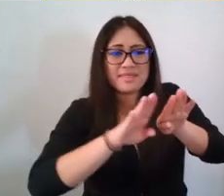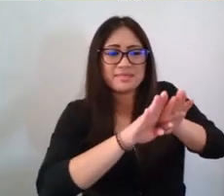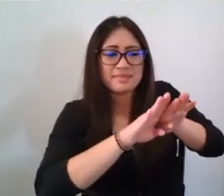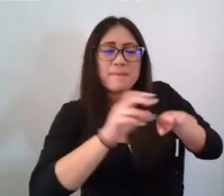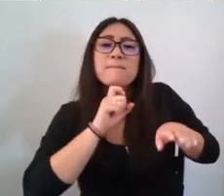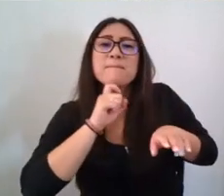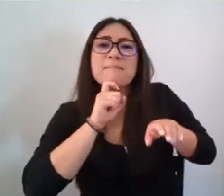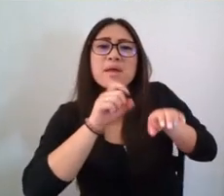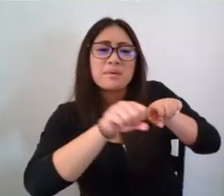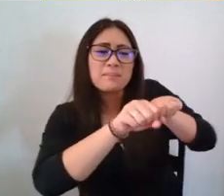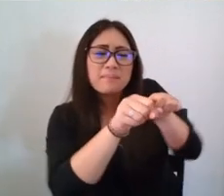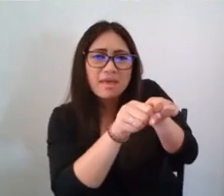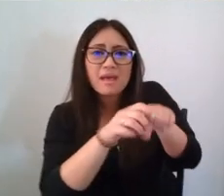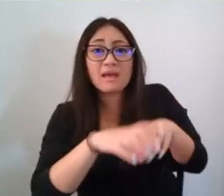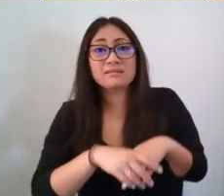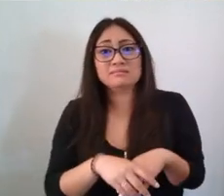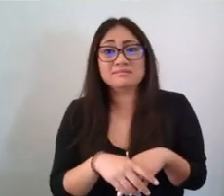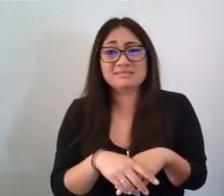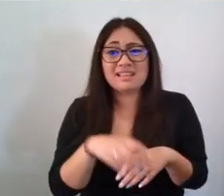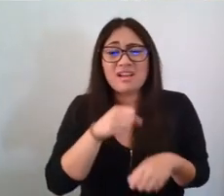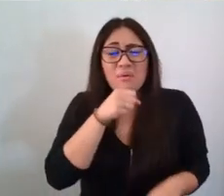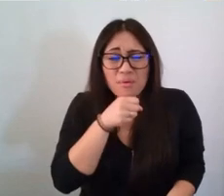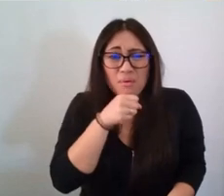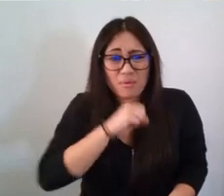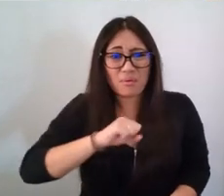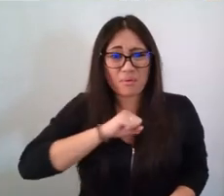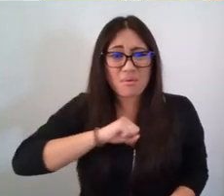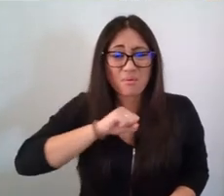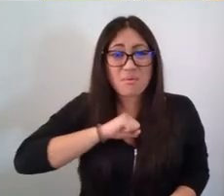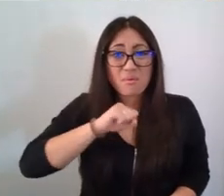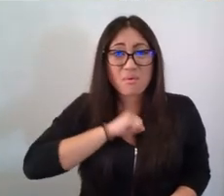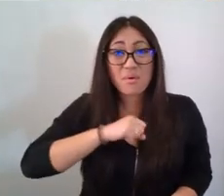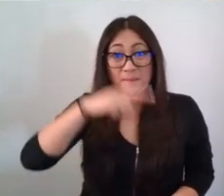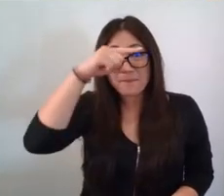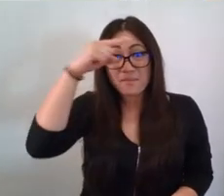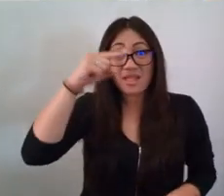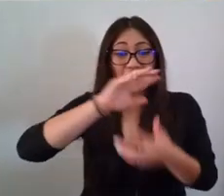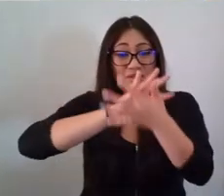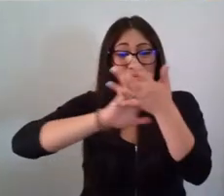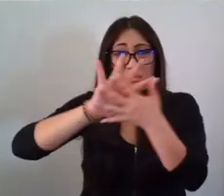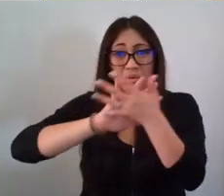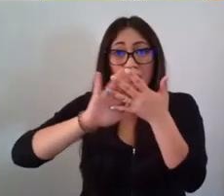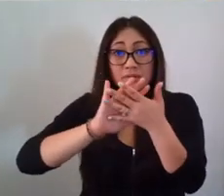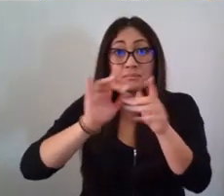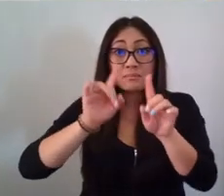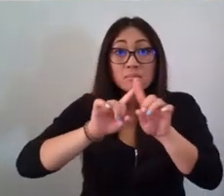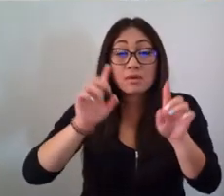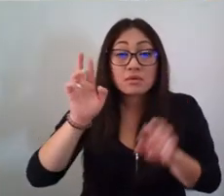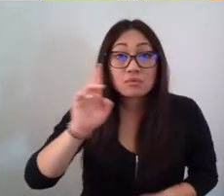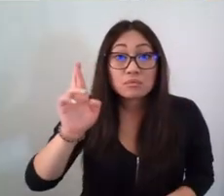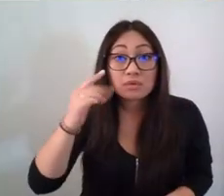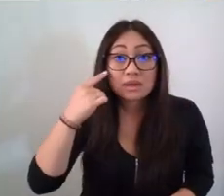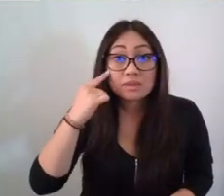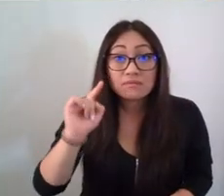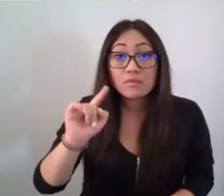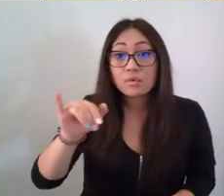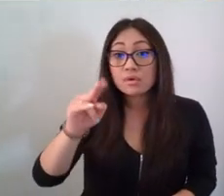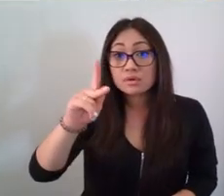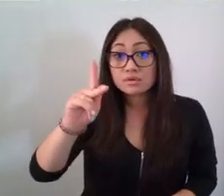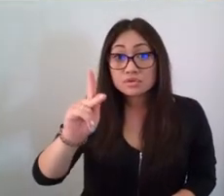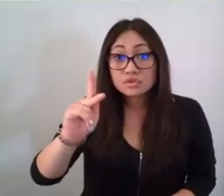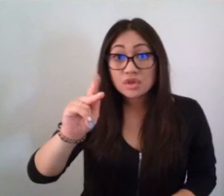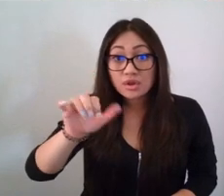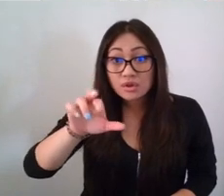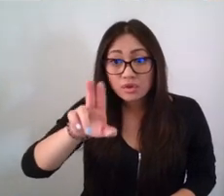and sagging. And he coughed black smoke now and then. But he wasn't ready for the junkyard. Why, he wasn't